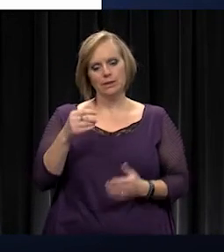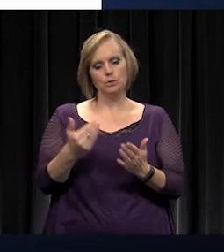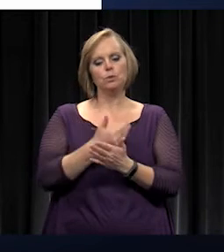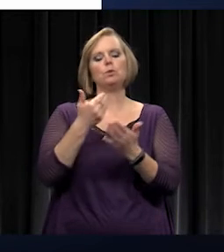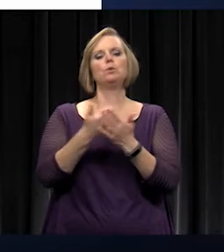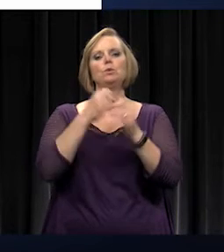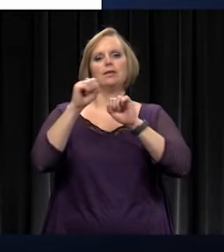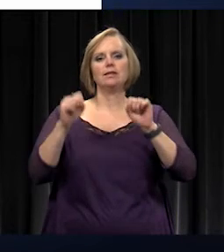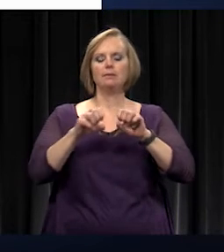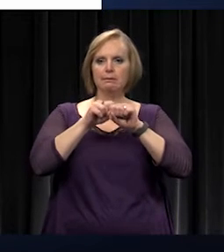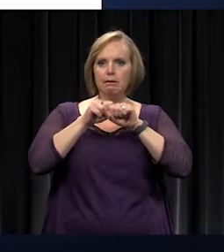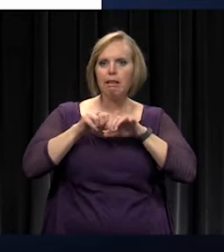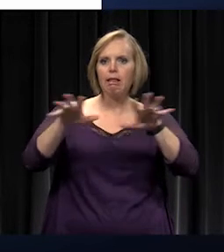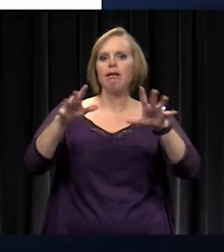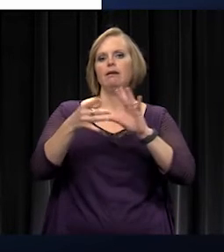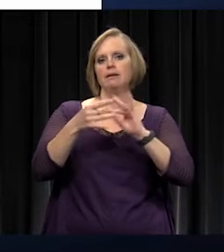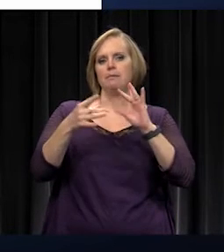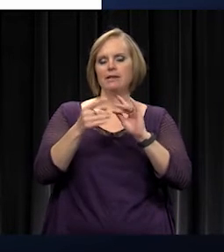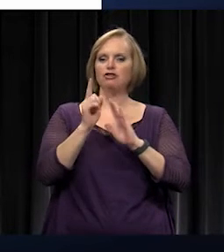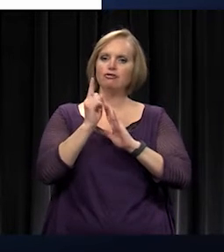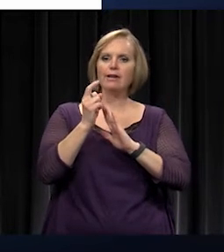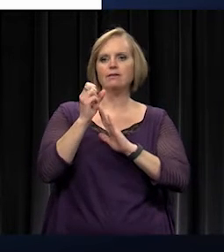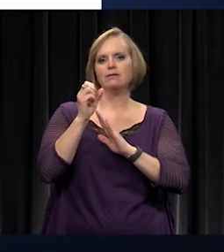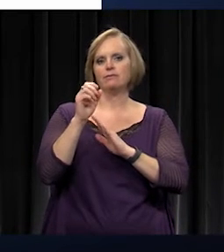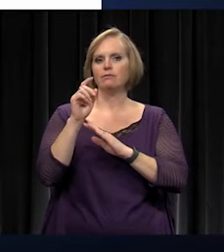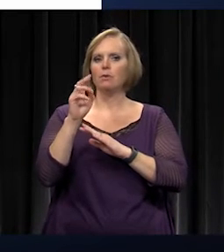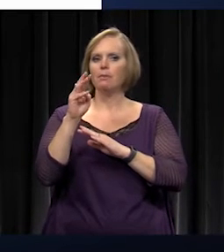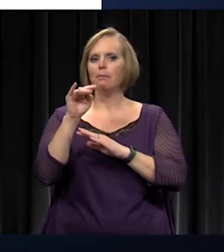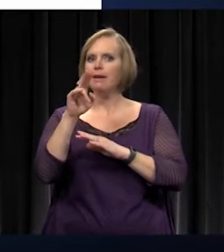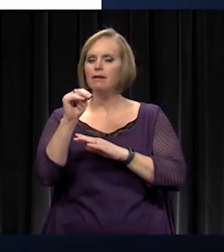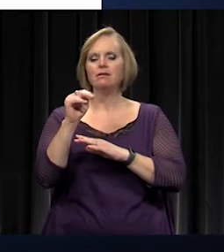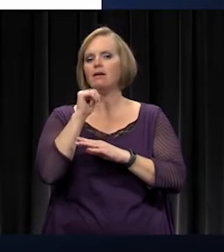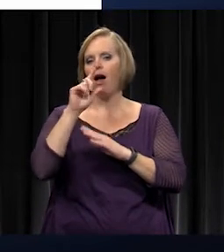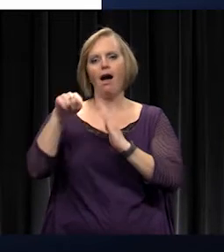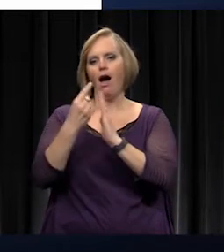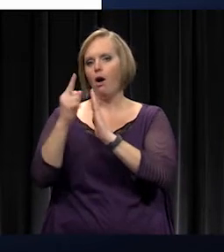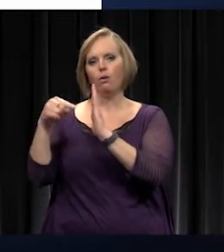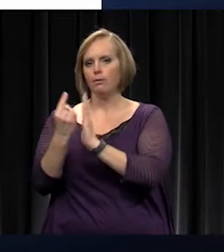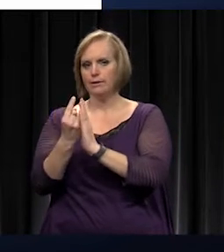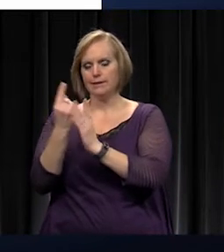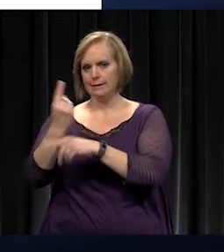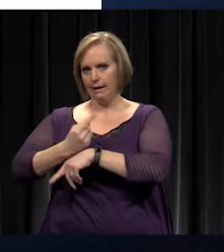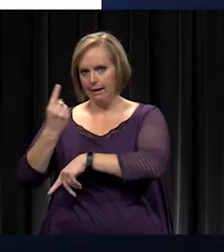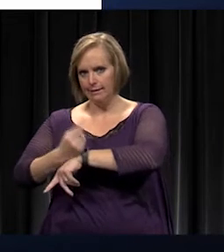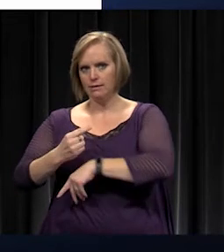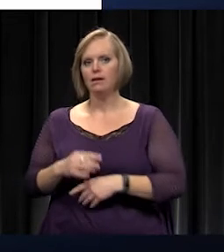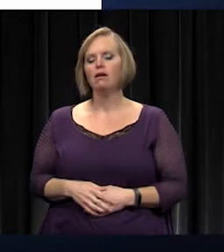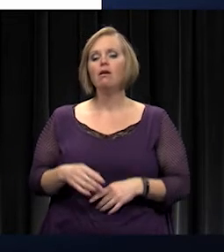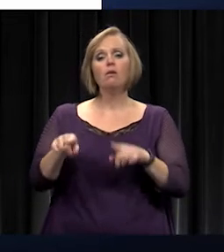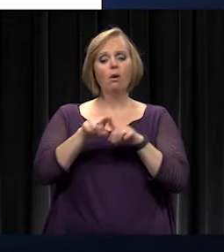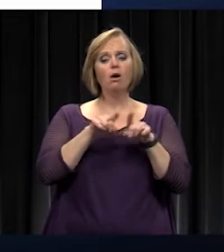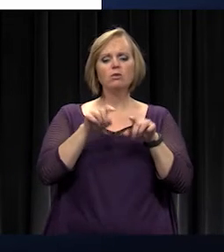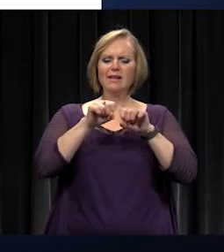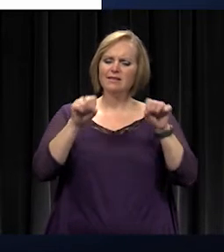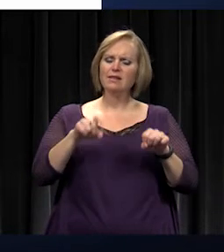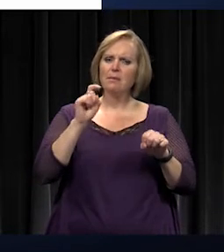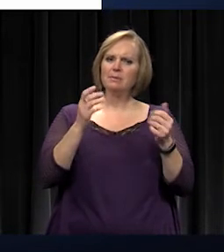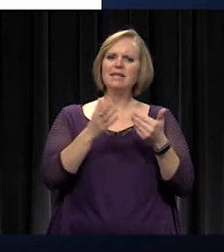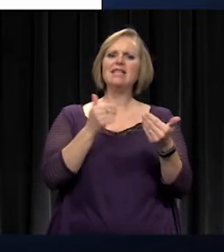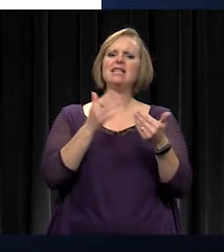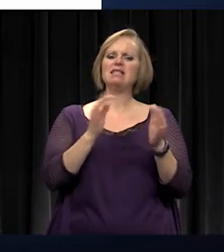send out these kinds of messages in seconds or in minutes, not hours or days. We also need a system that is easy to navigate that allows